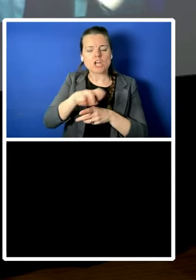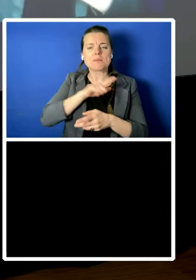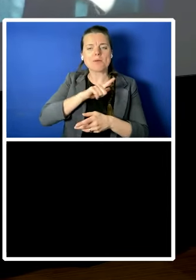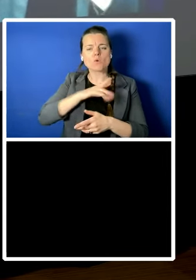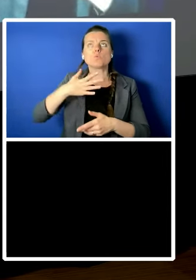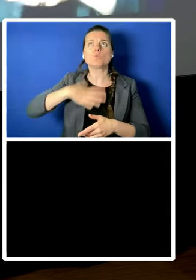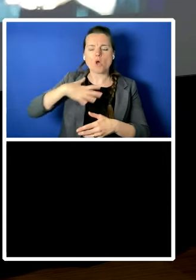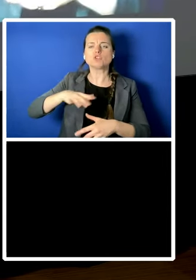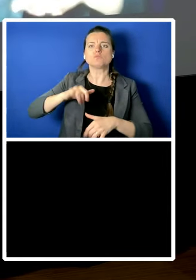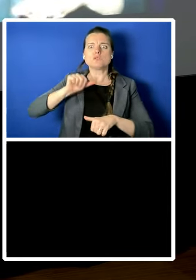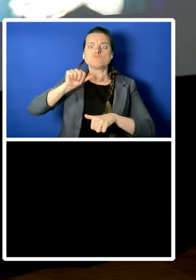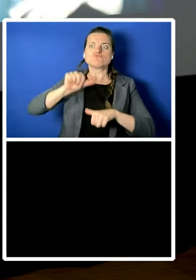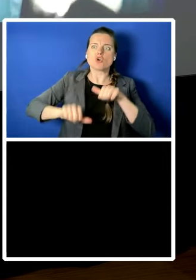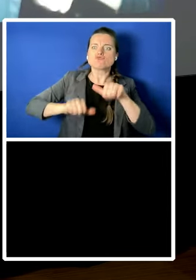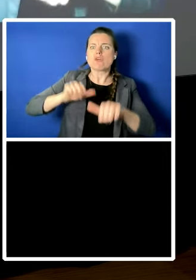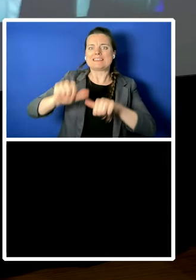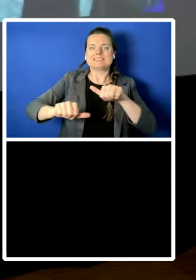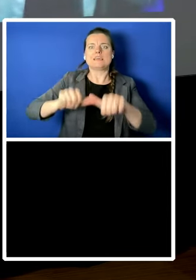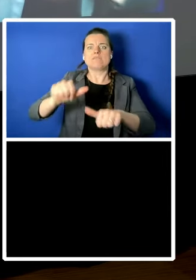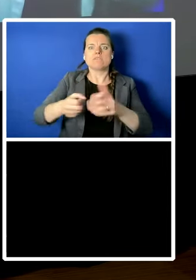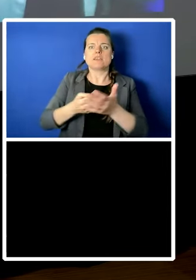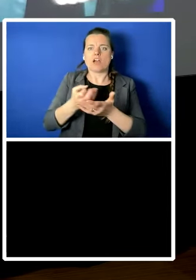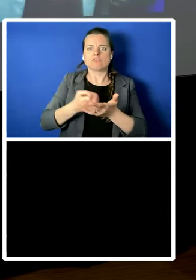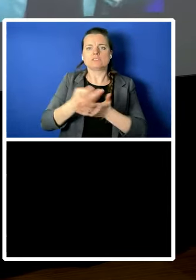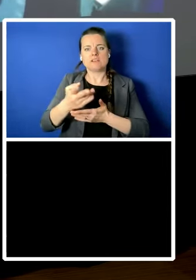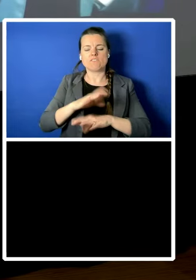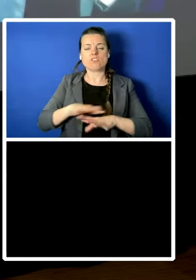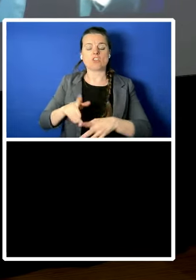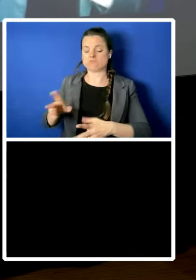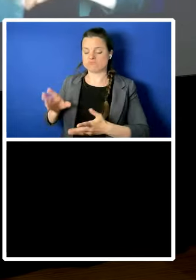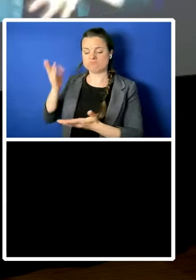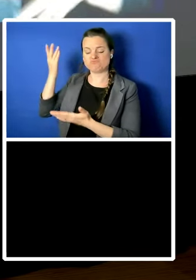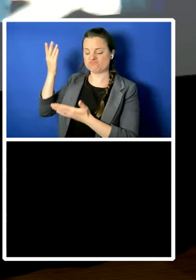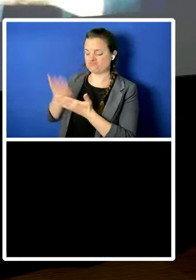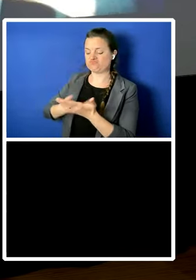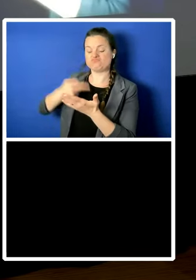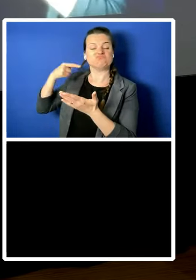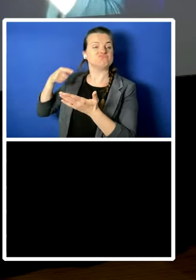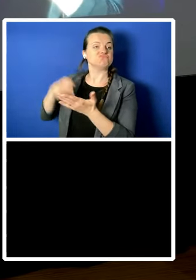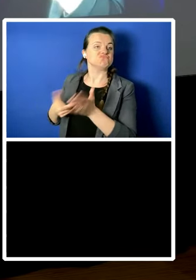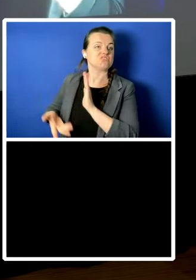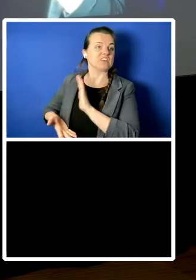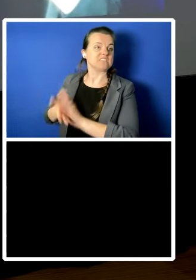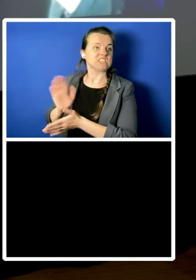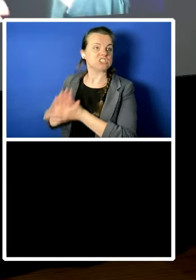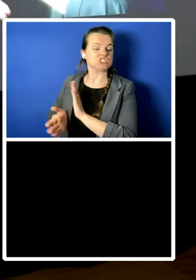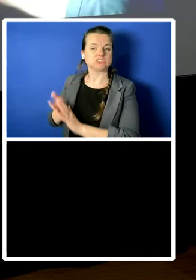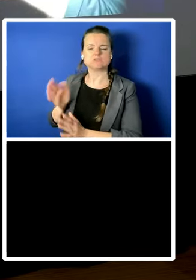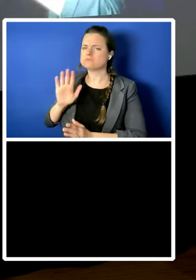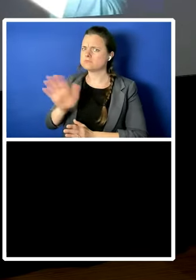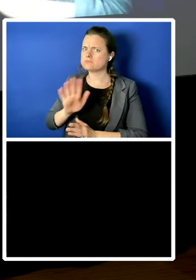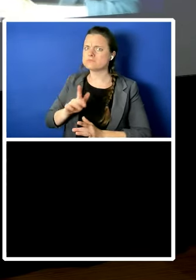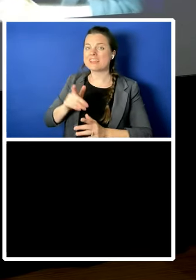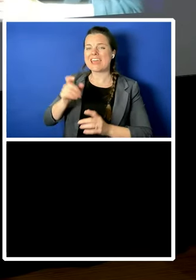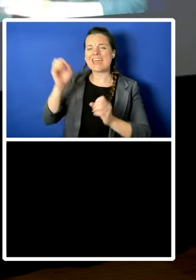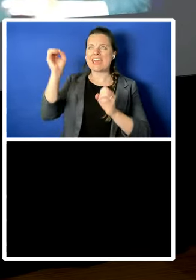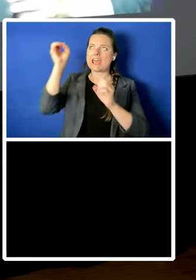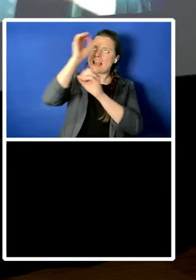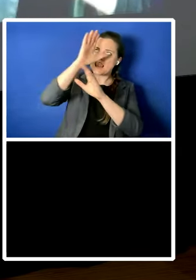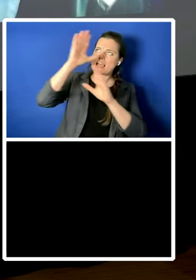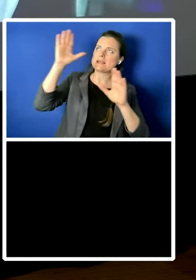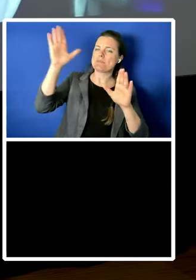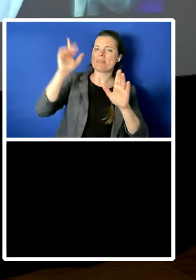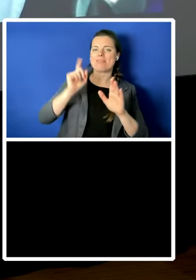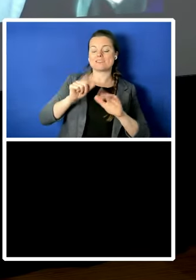narrative where we you know the as i say enlightenment is a continuous process and we're trying to make these rights